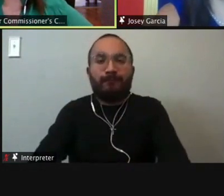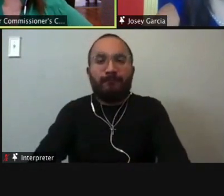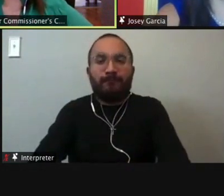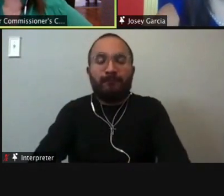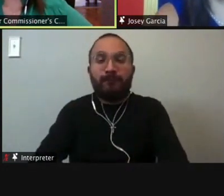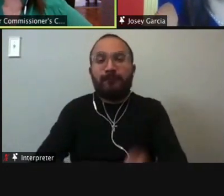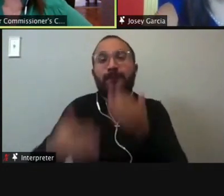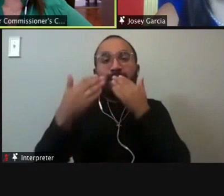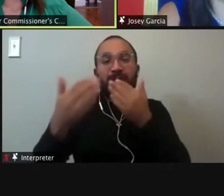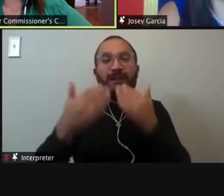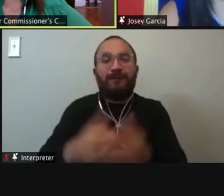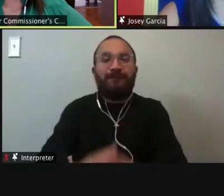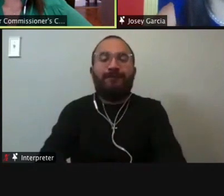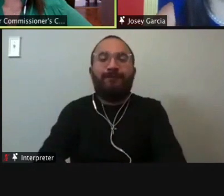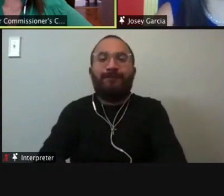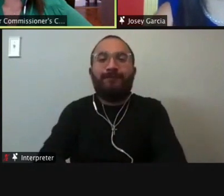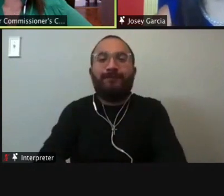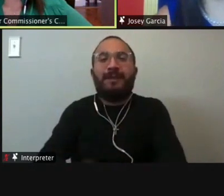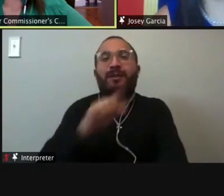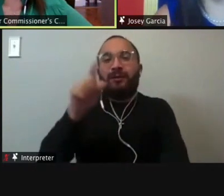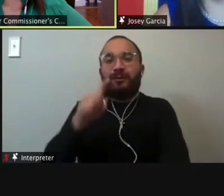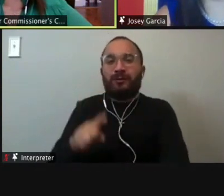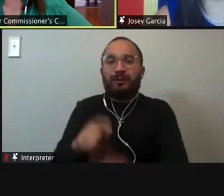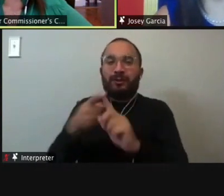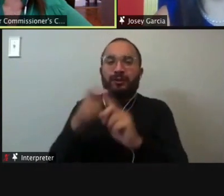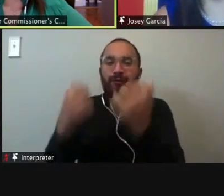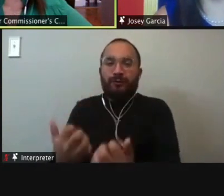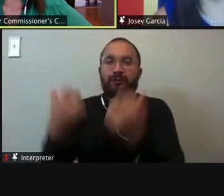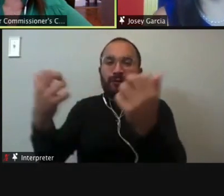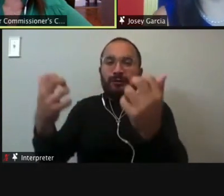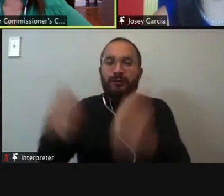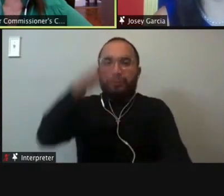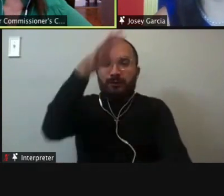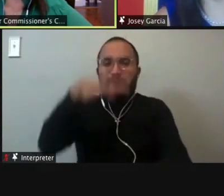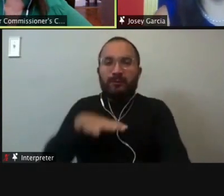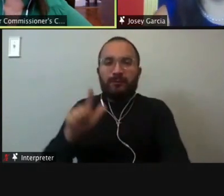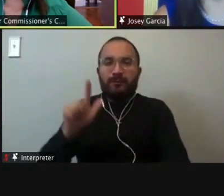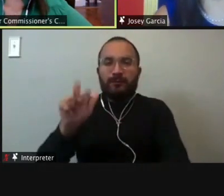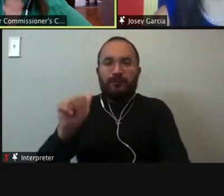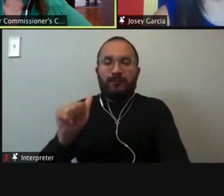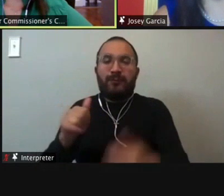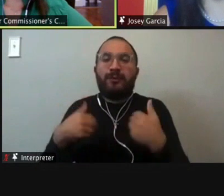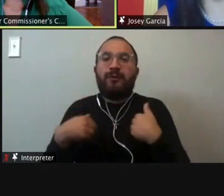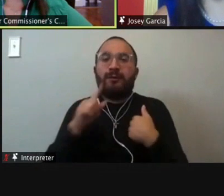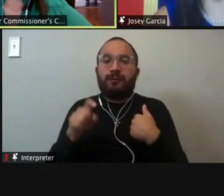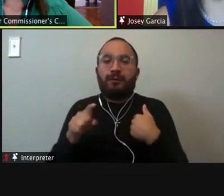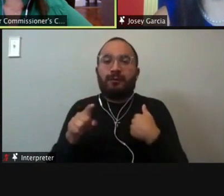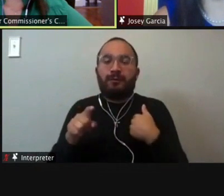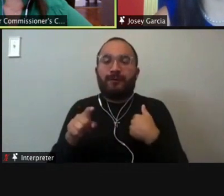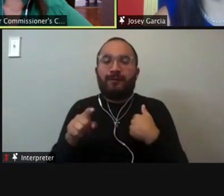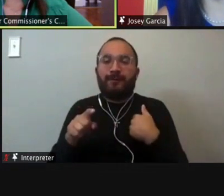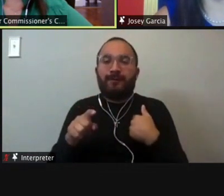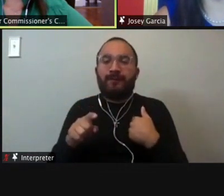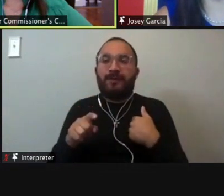Thank you. Now we have a question from the audience. And Mr. Lada, we're going to start with you. Overdose deaths have